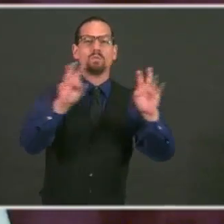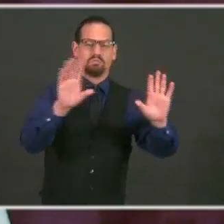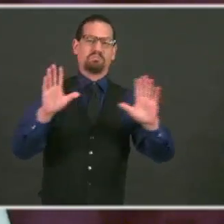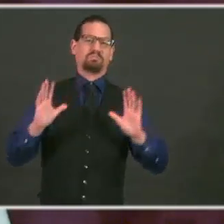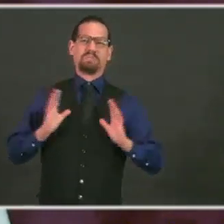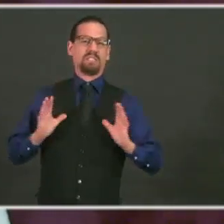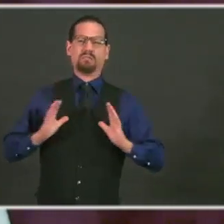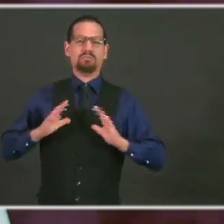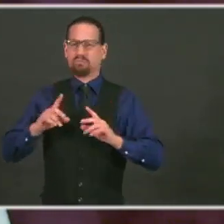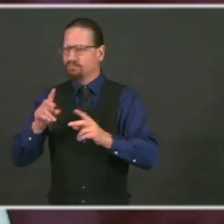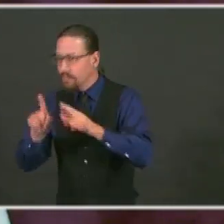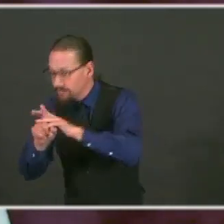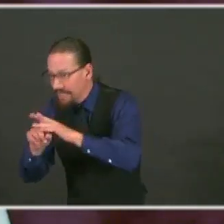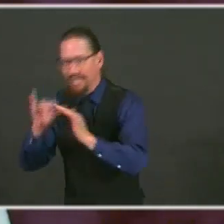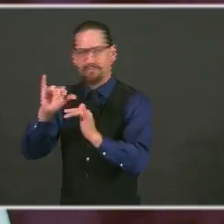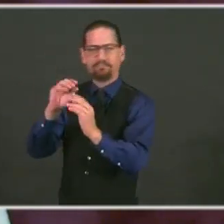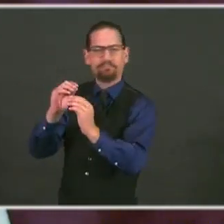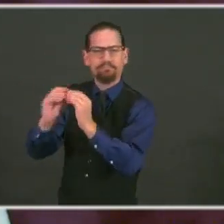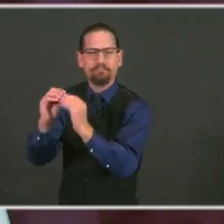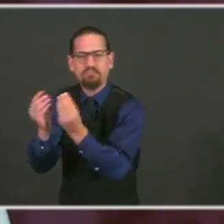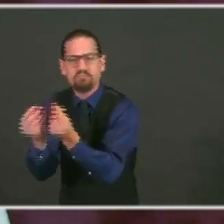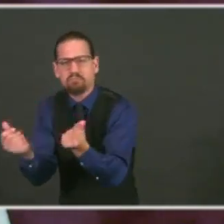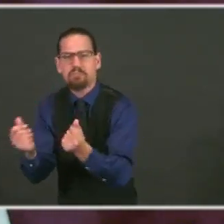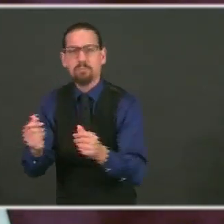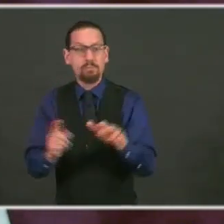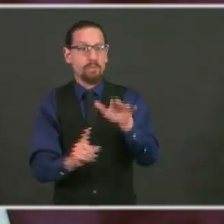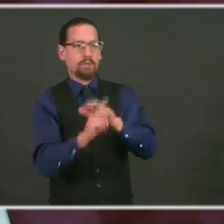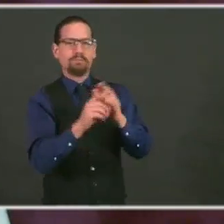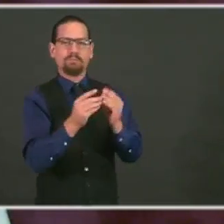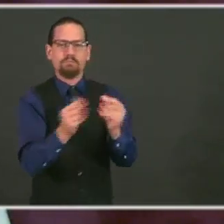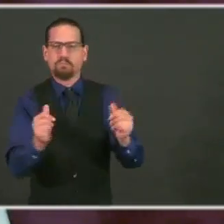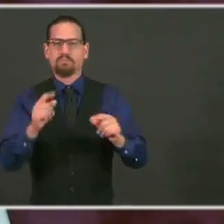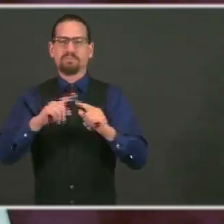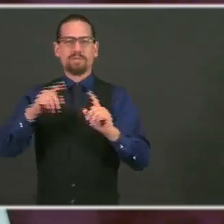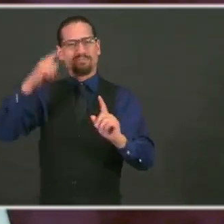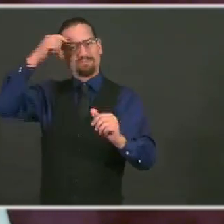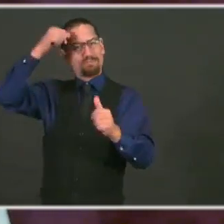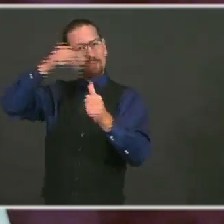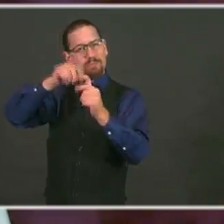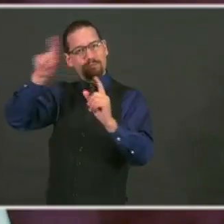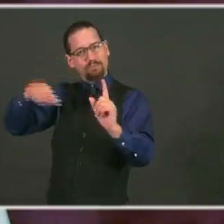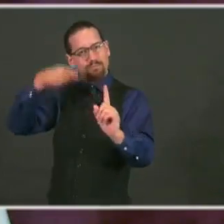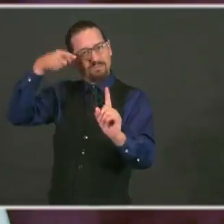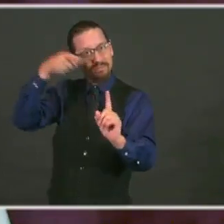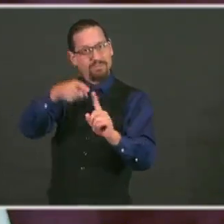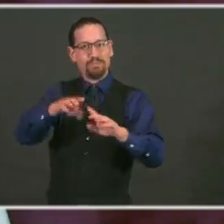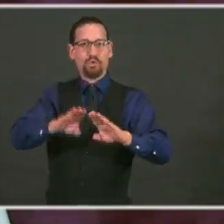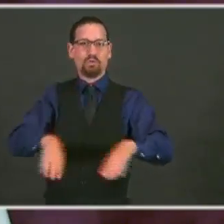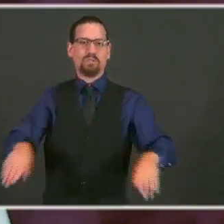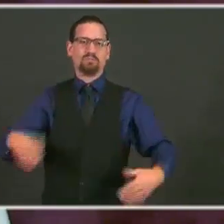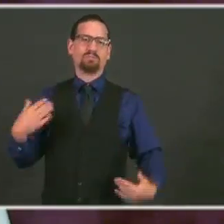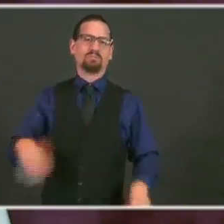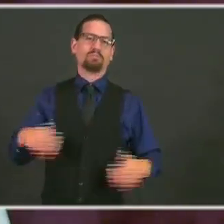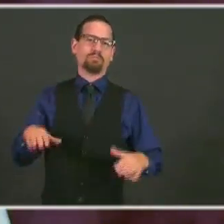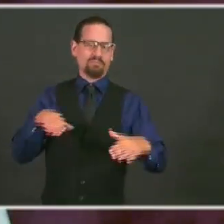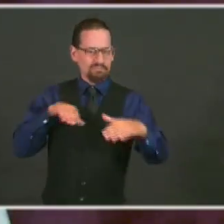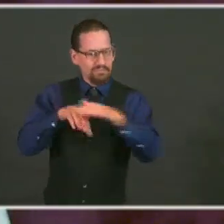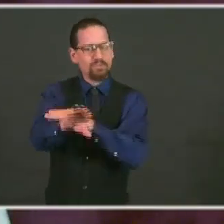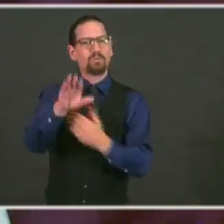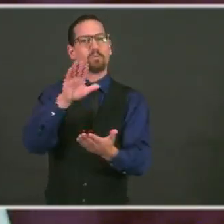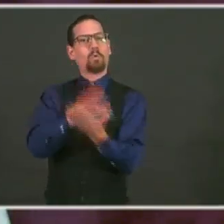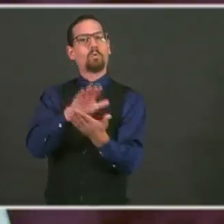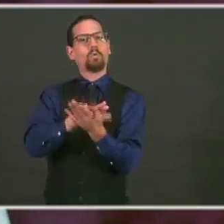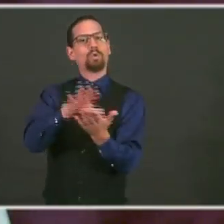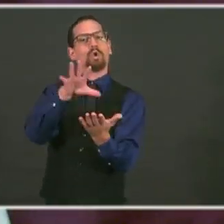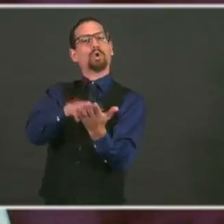Monday was also the launch of our K-12 testing service. As a reminder, what we're doing here